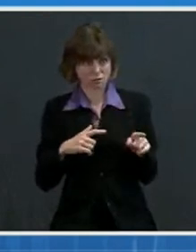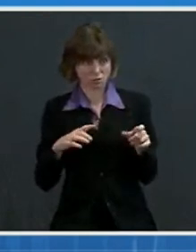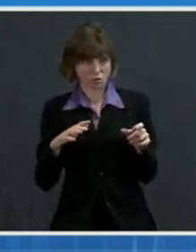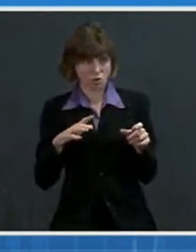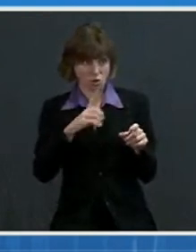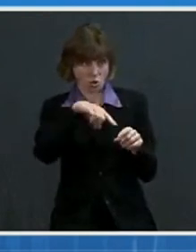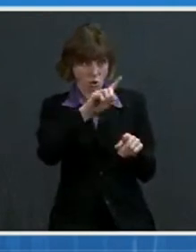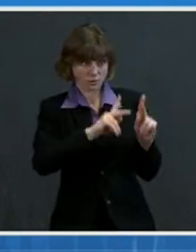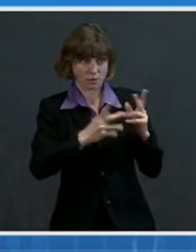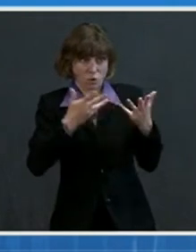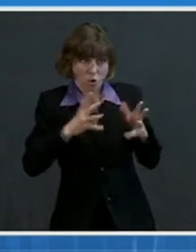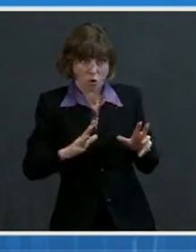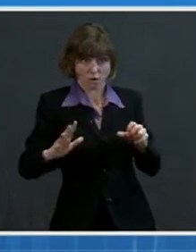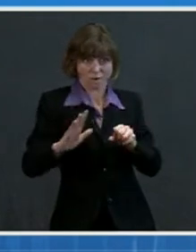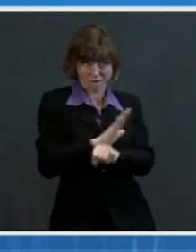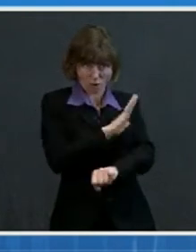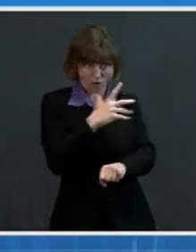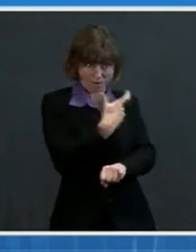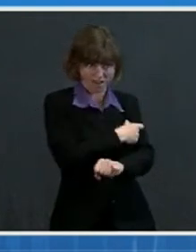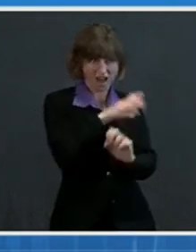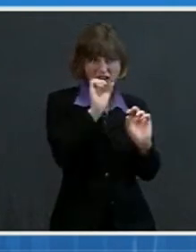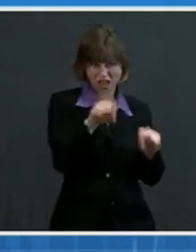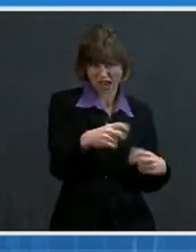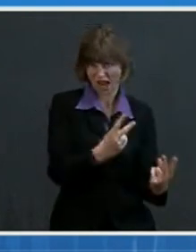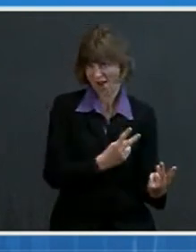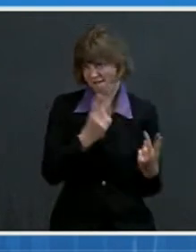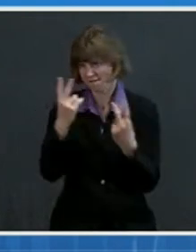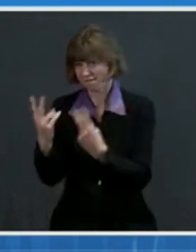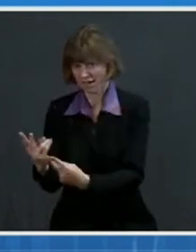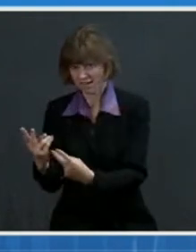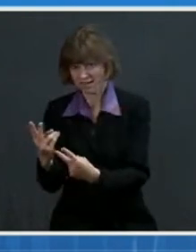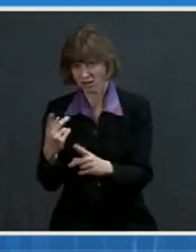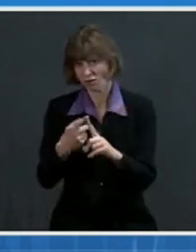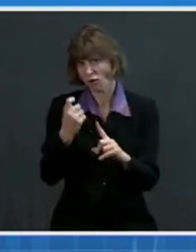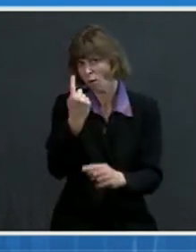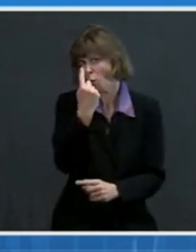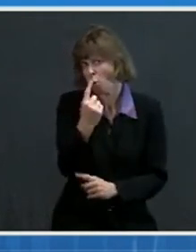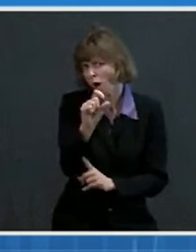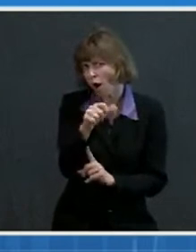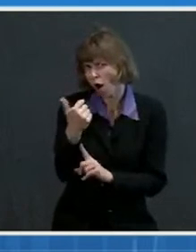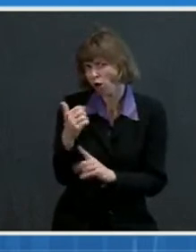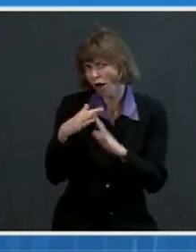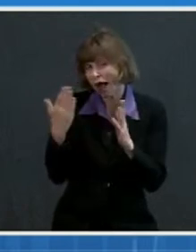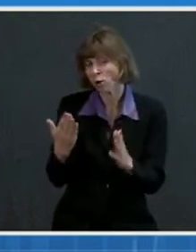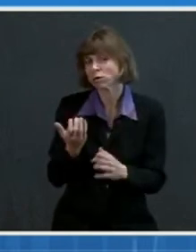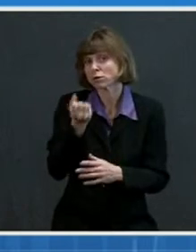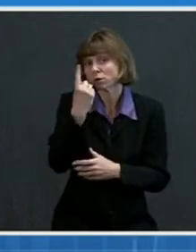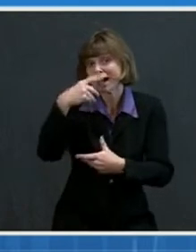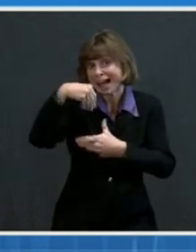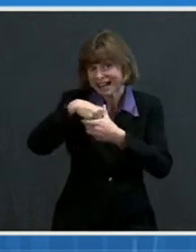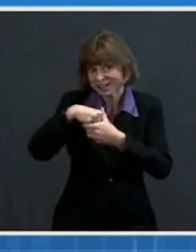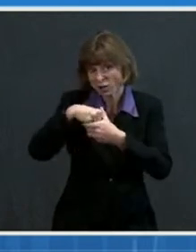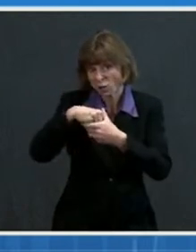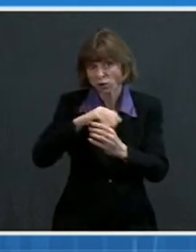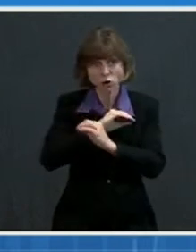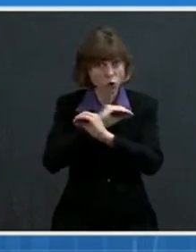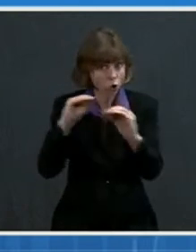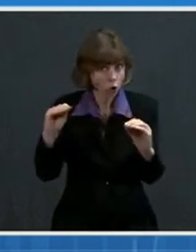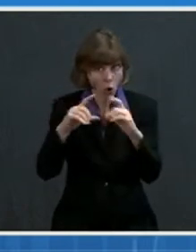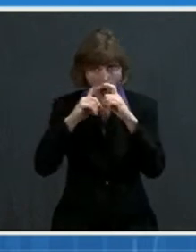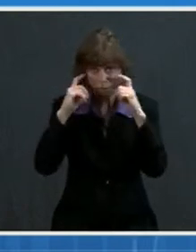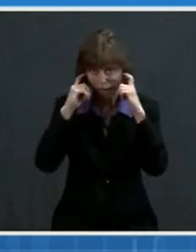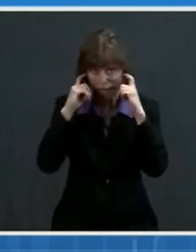with unvaccinated unvaccinated people from one other household indoors without wearing masks or physical